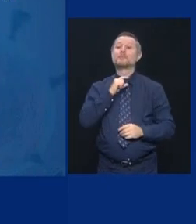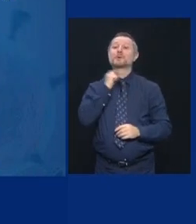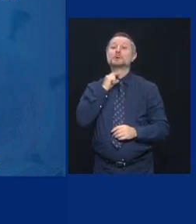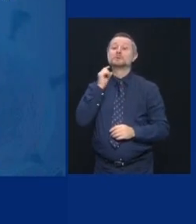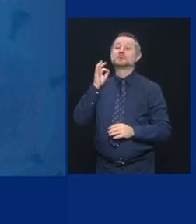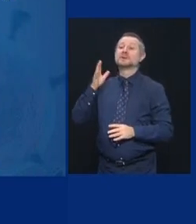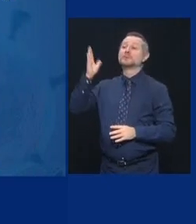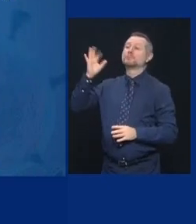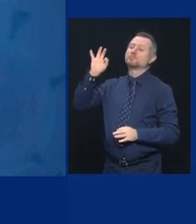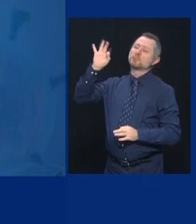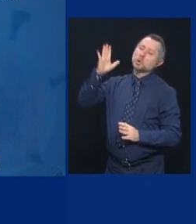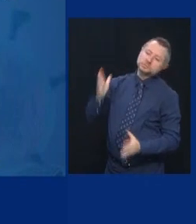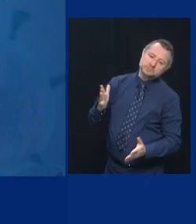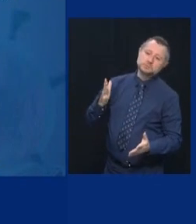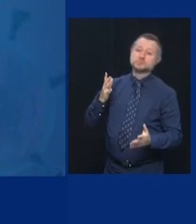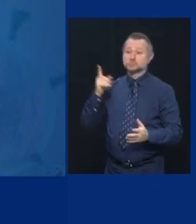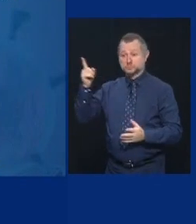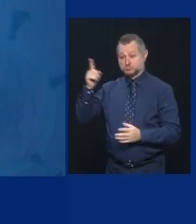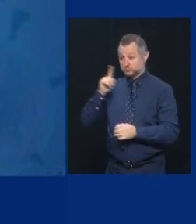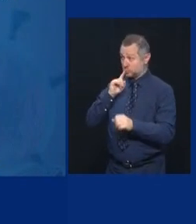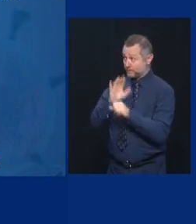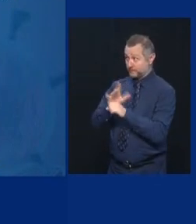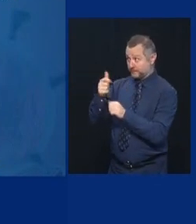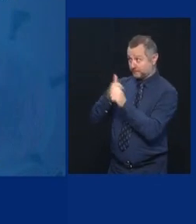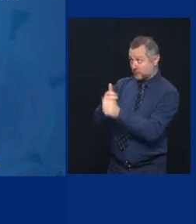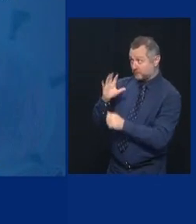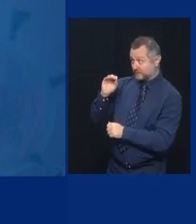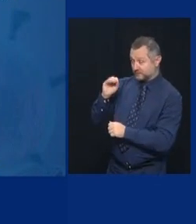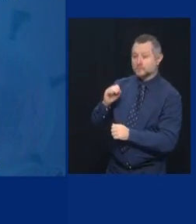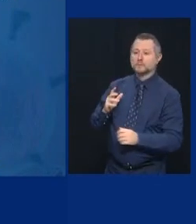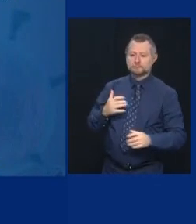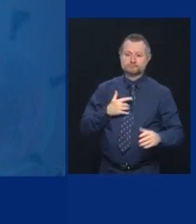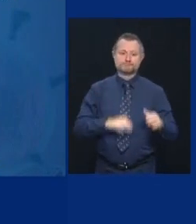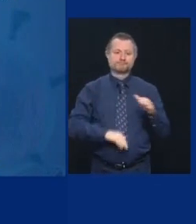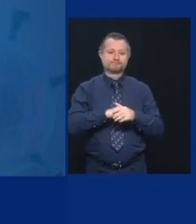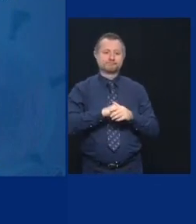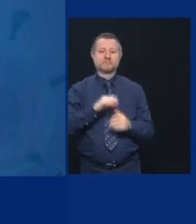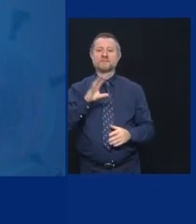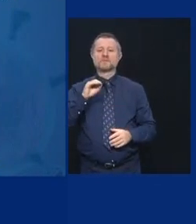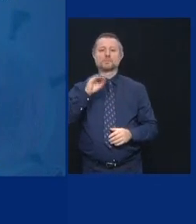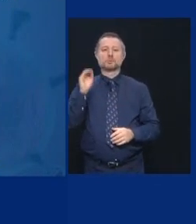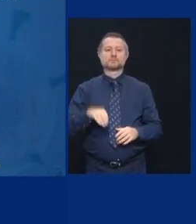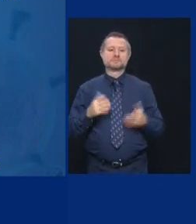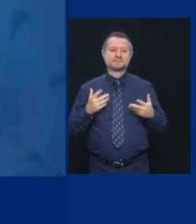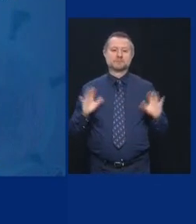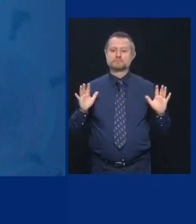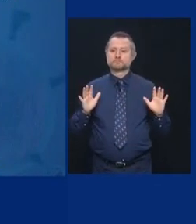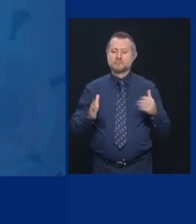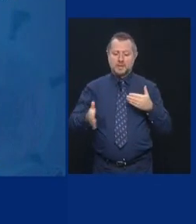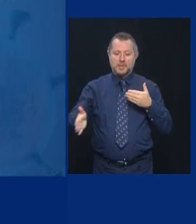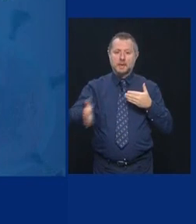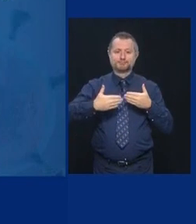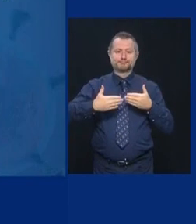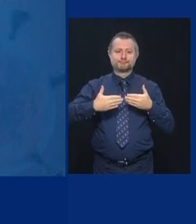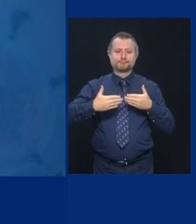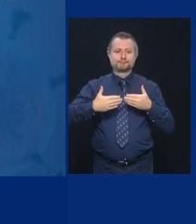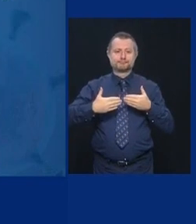you agreed to follow the rules, that's 50%, that's it, or we close it down.